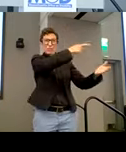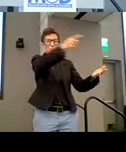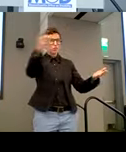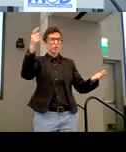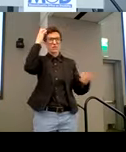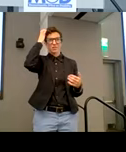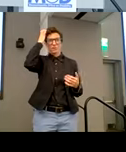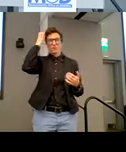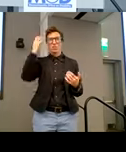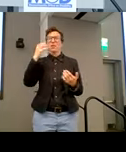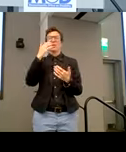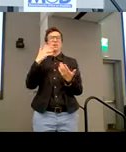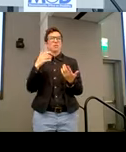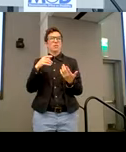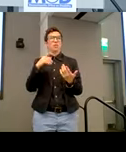not in Massachusetts.